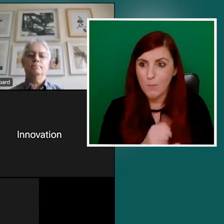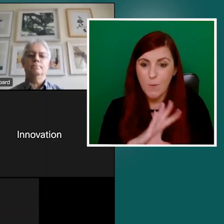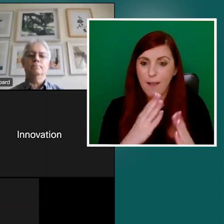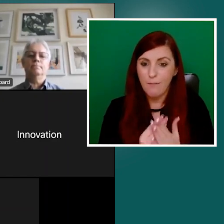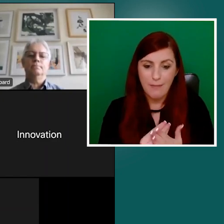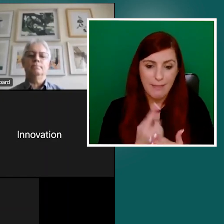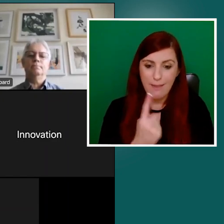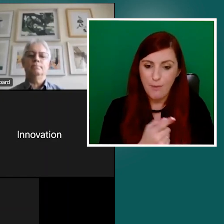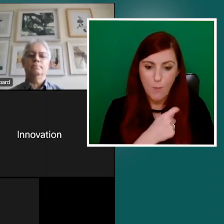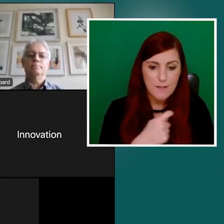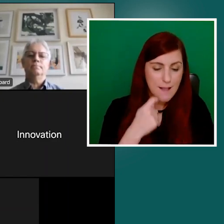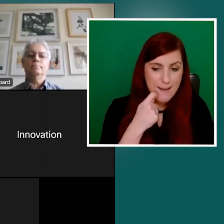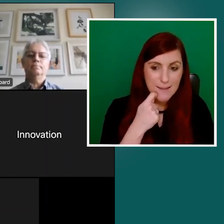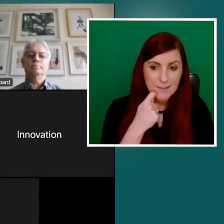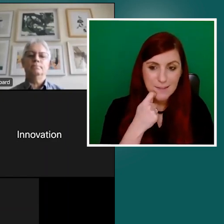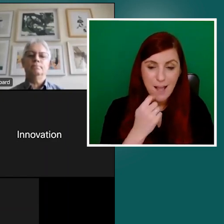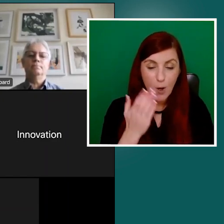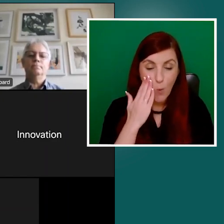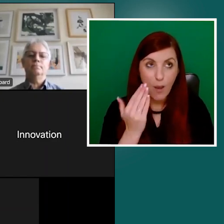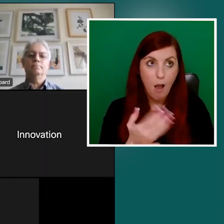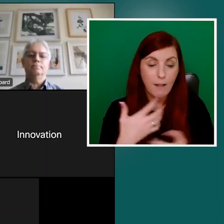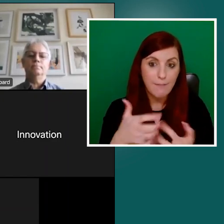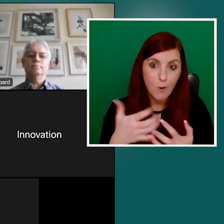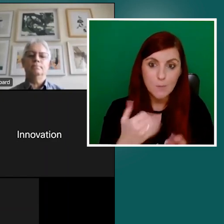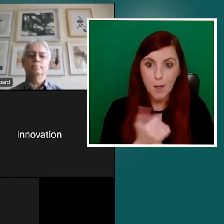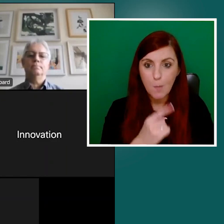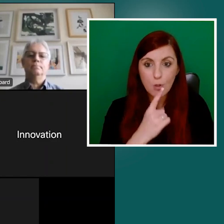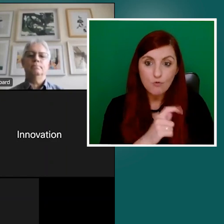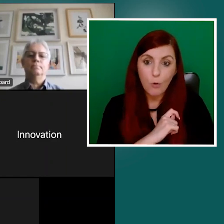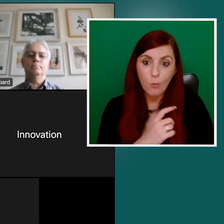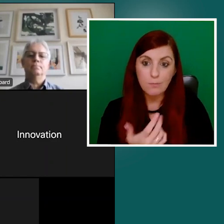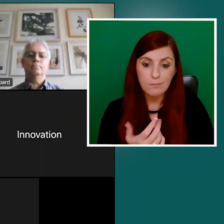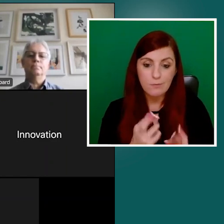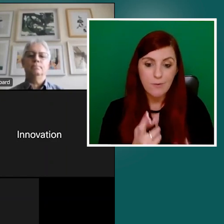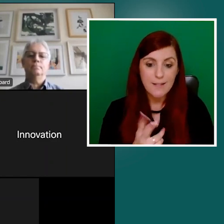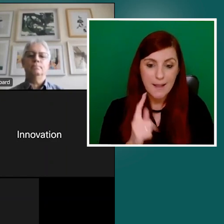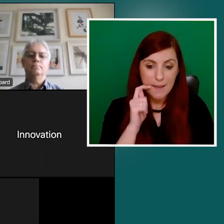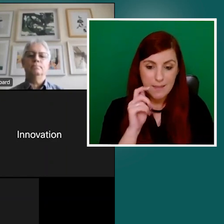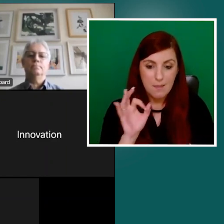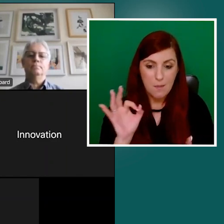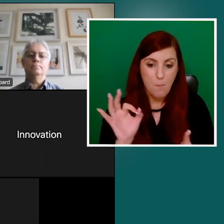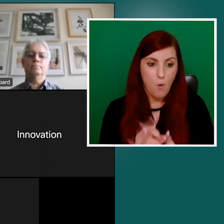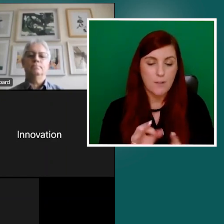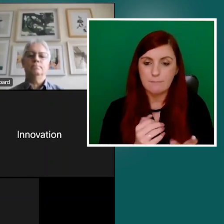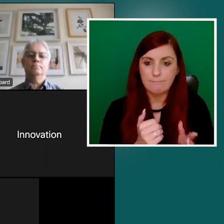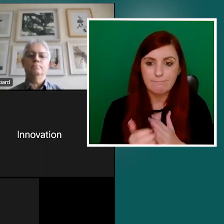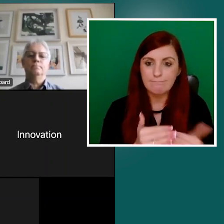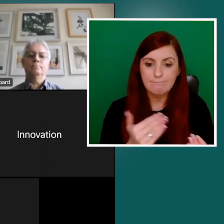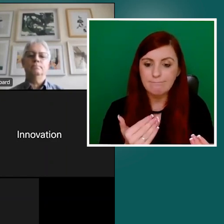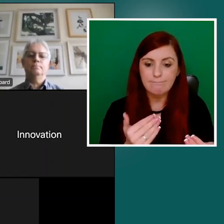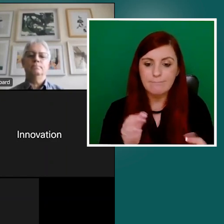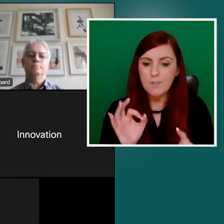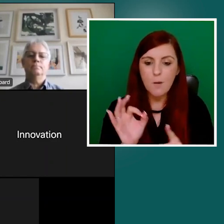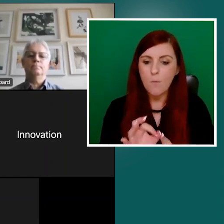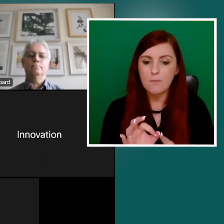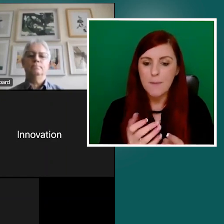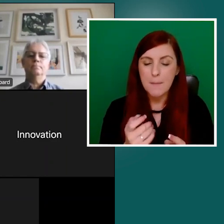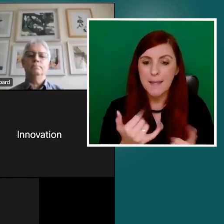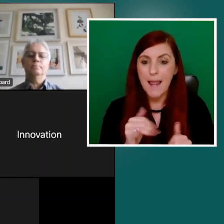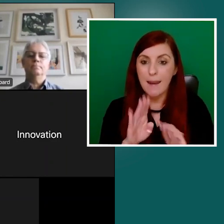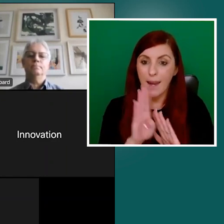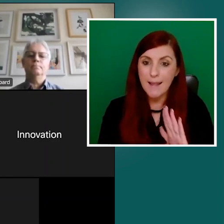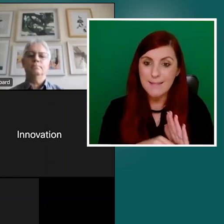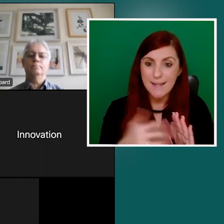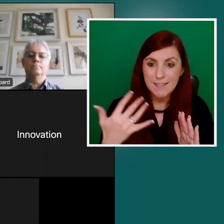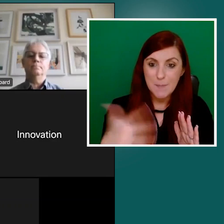I think that the point being made here is that, and it's probably less expensive to get it right first time as well, or to invest rather than